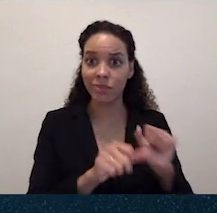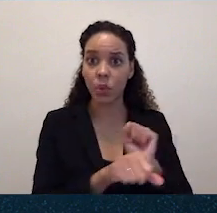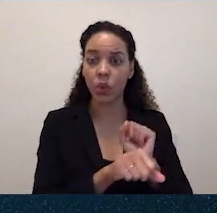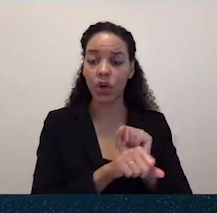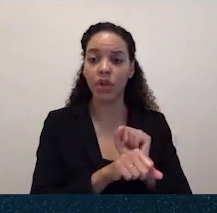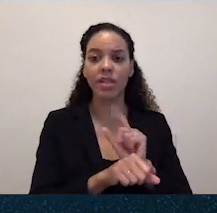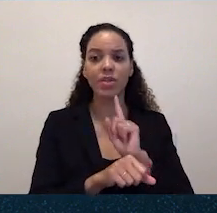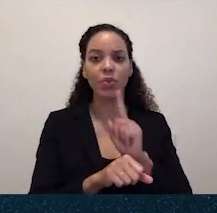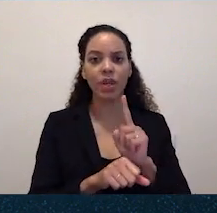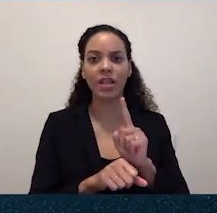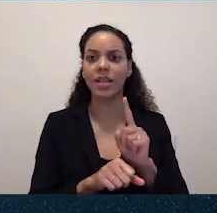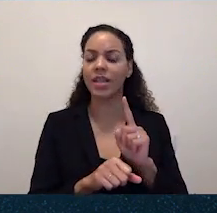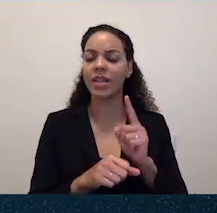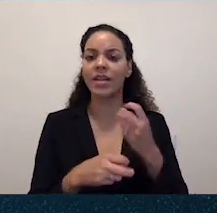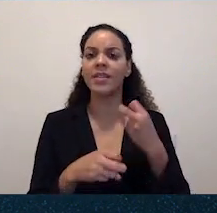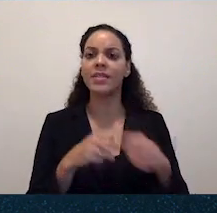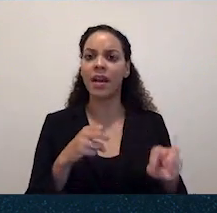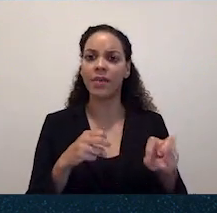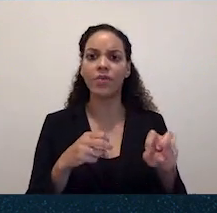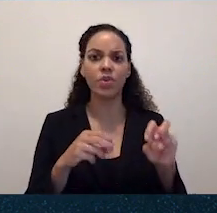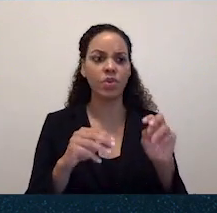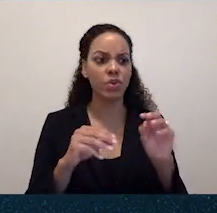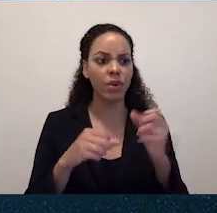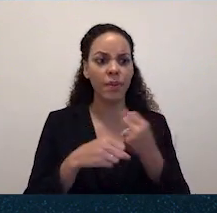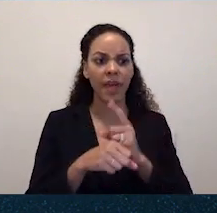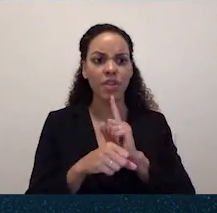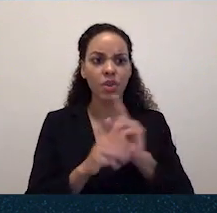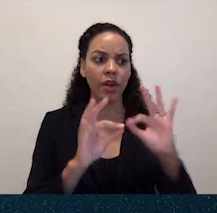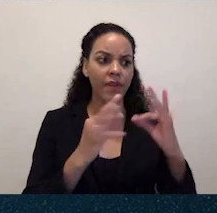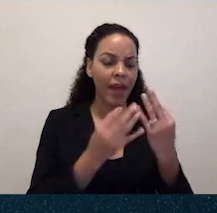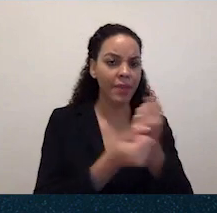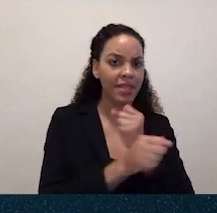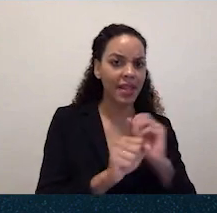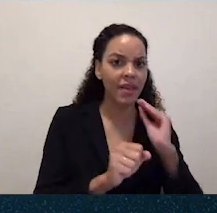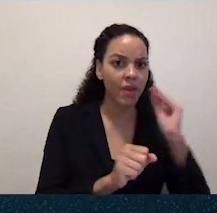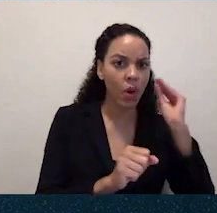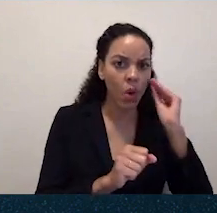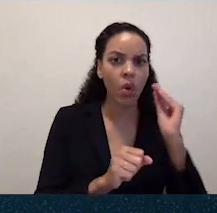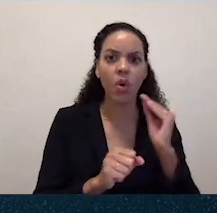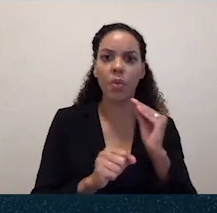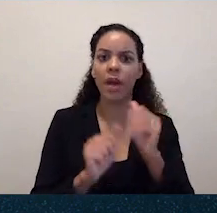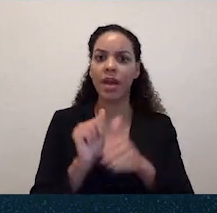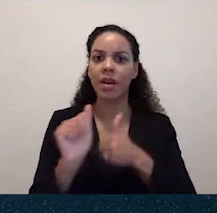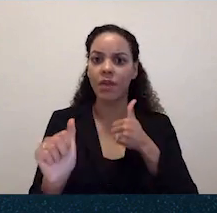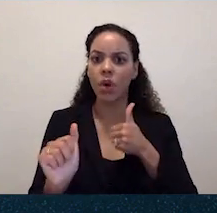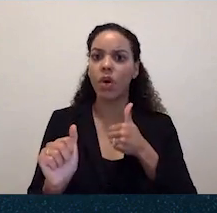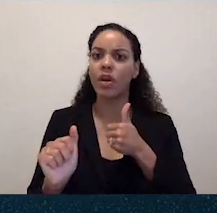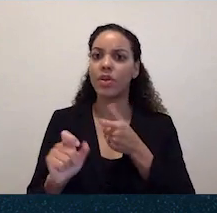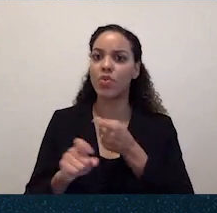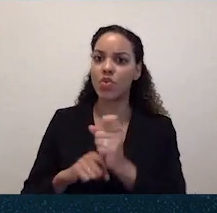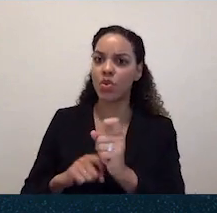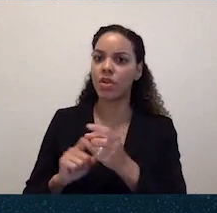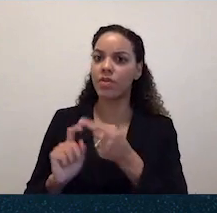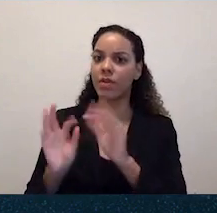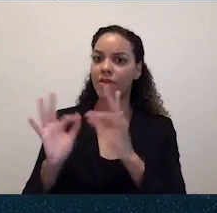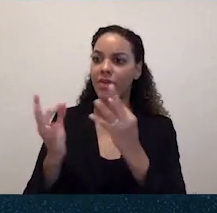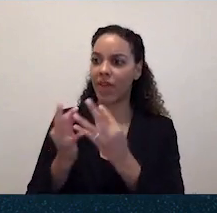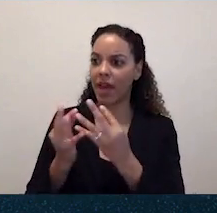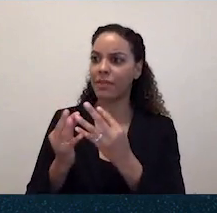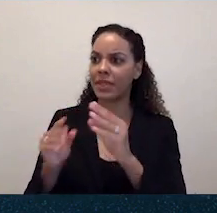in the system to keep family members safe at home and avoid financial ruin for family caregivers. Oh, I'm sorry.